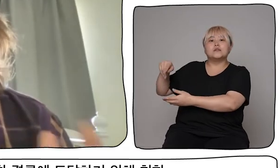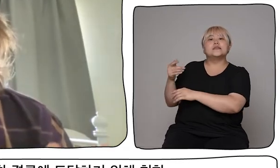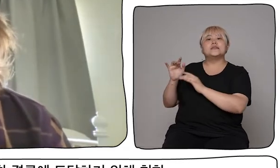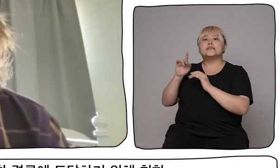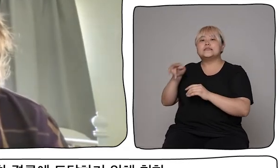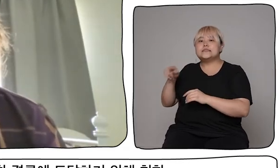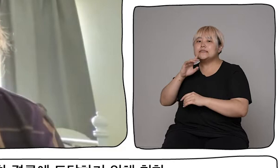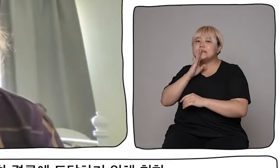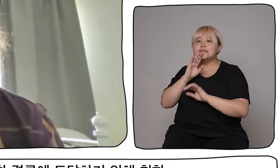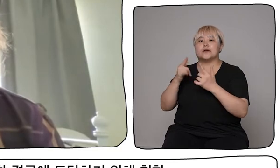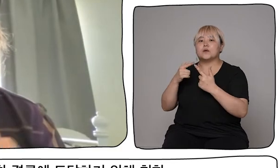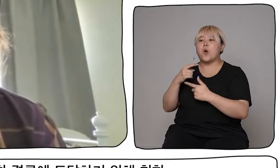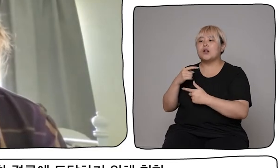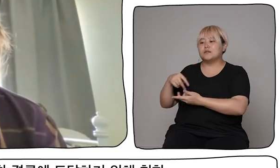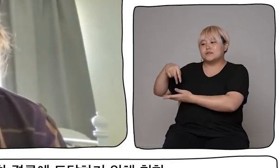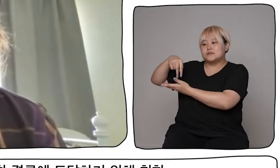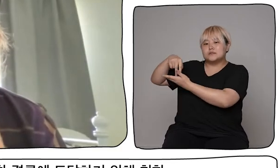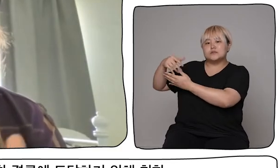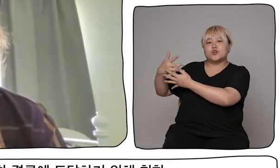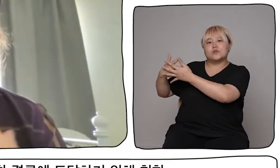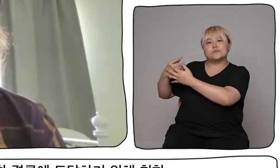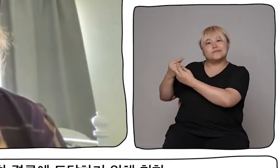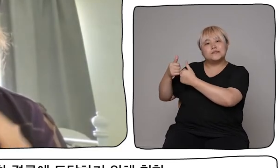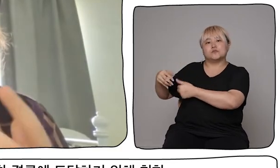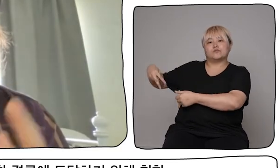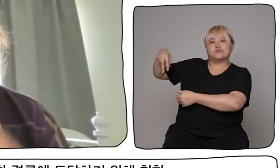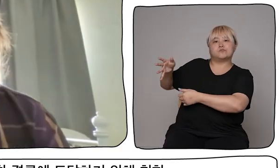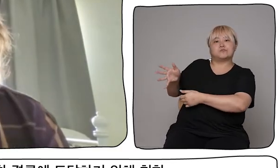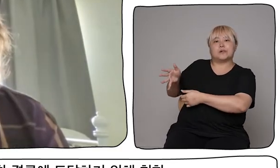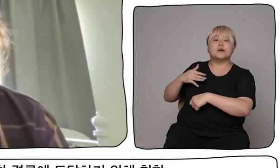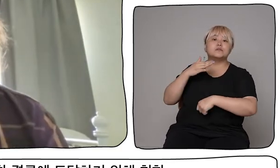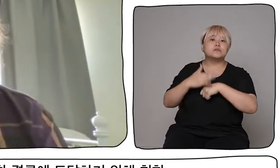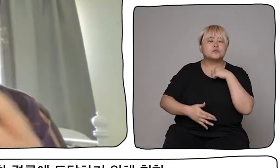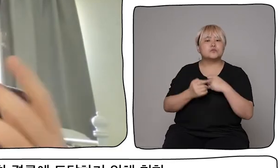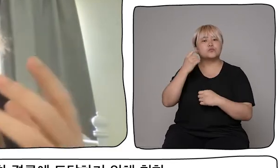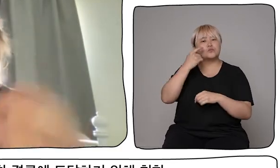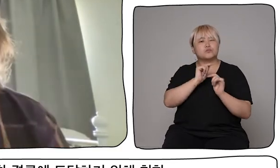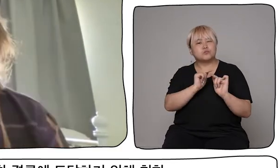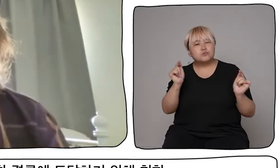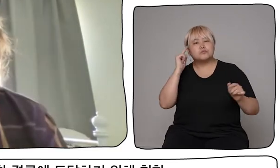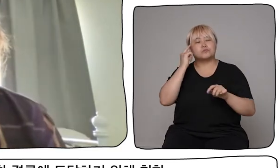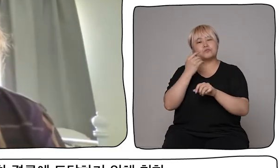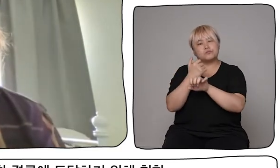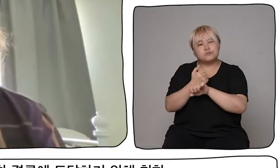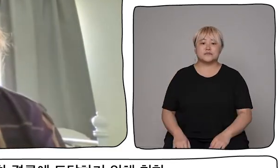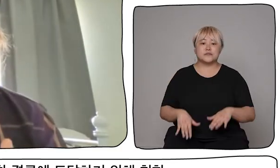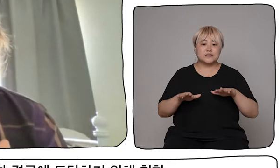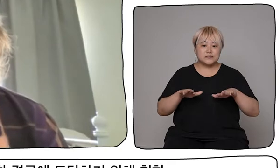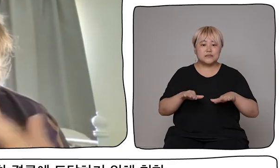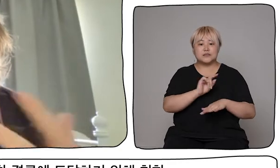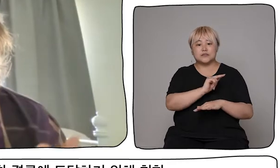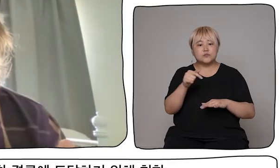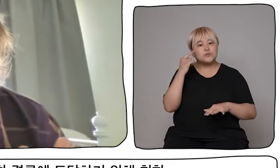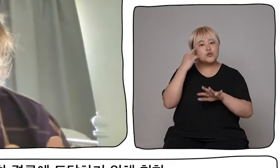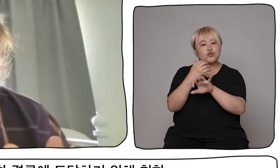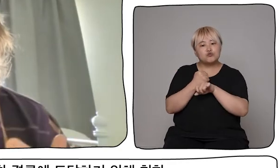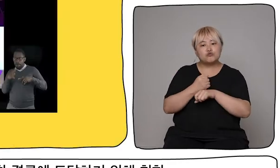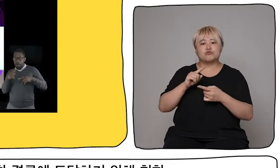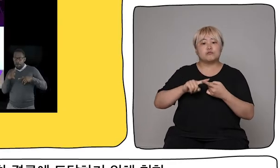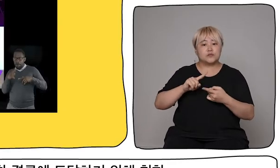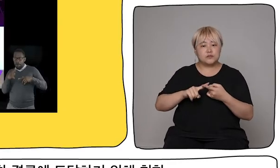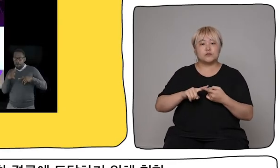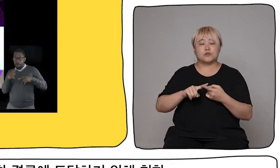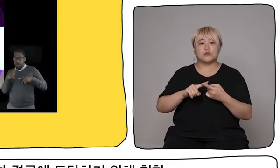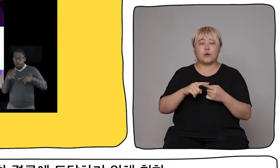I'm now going to show you a video sort of outlining our research and the different steps that we took in order to reach these various